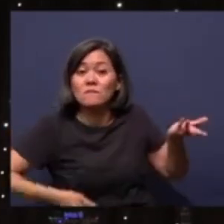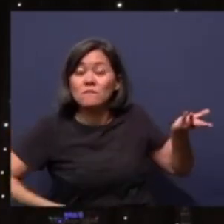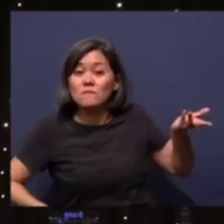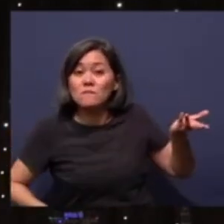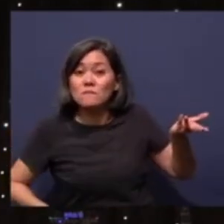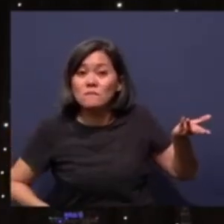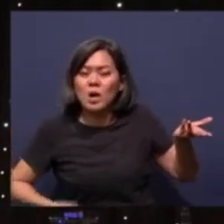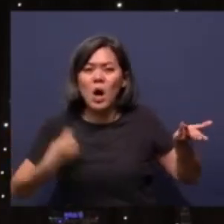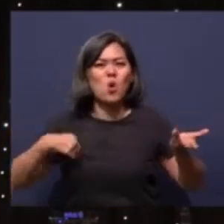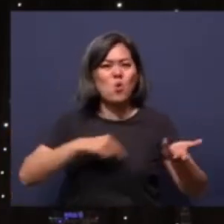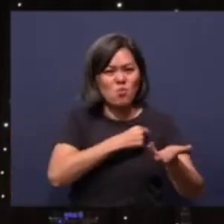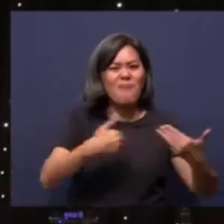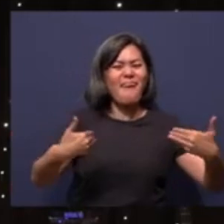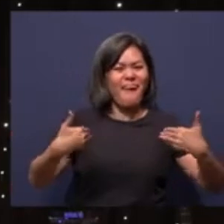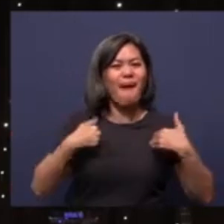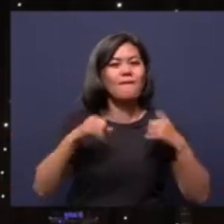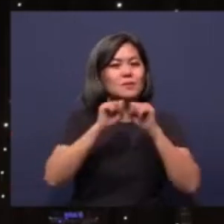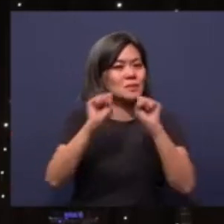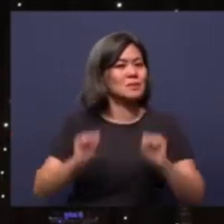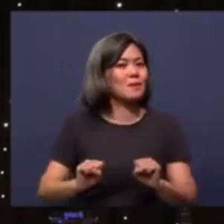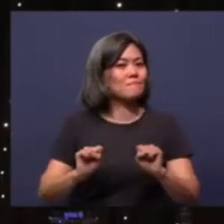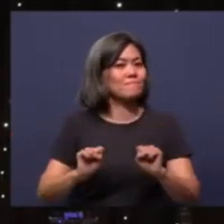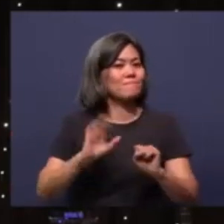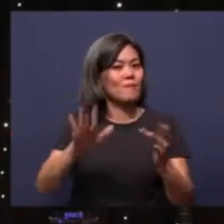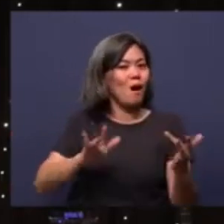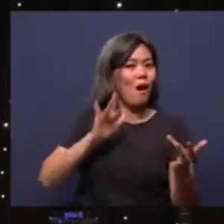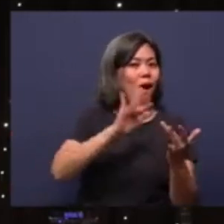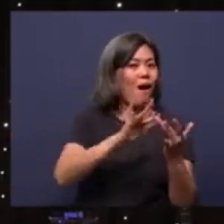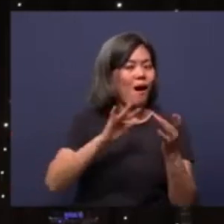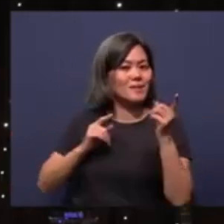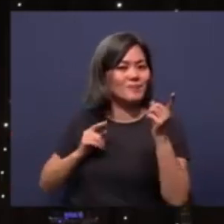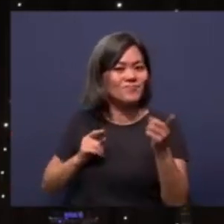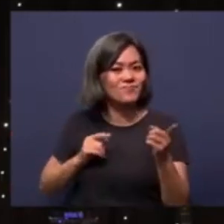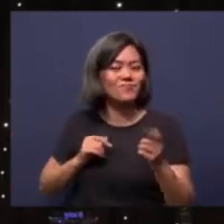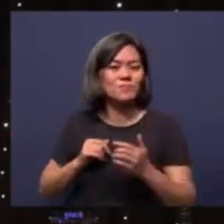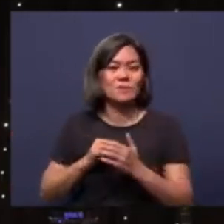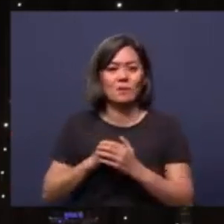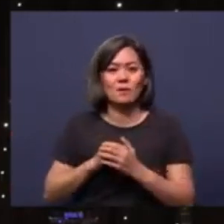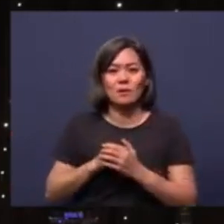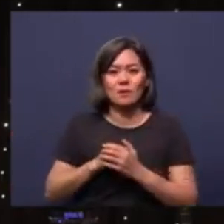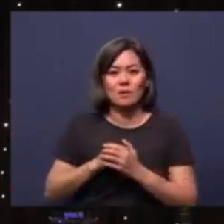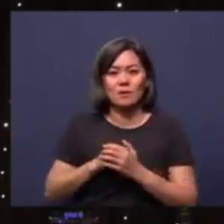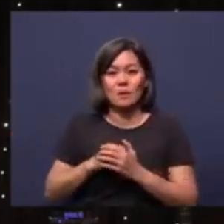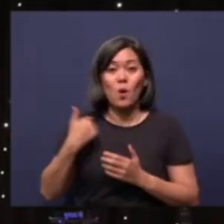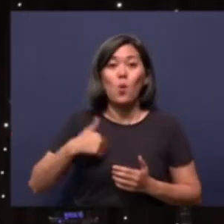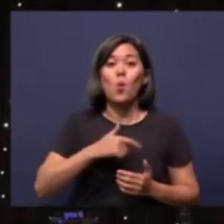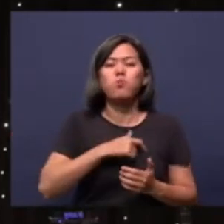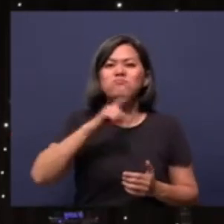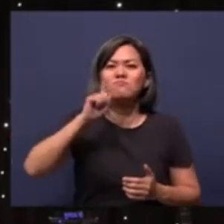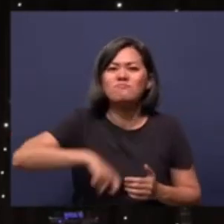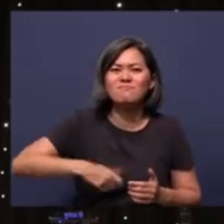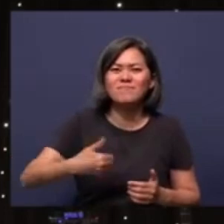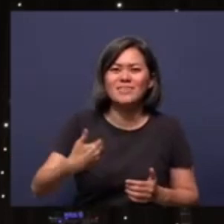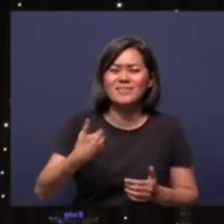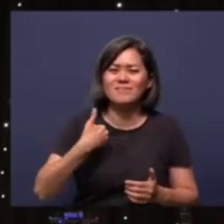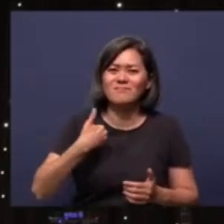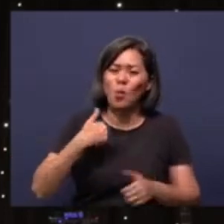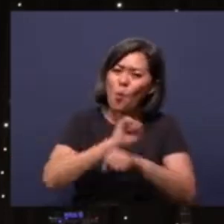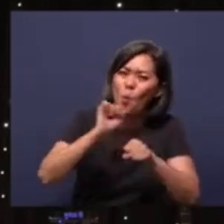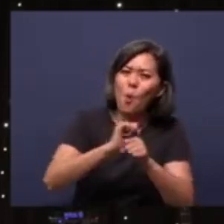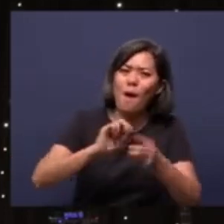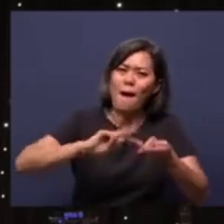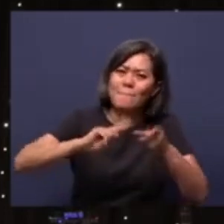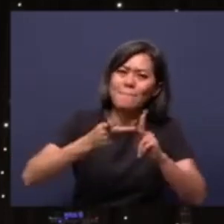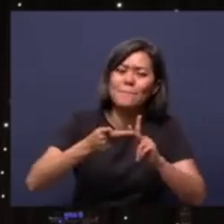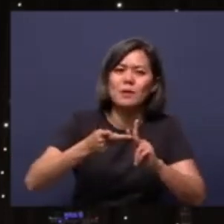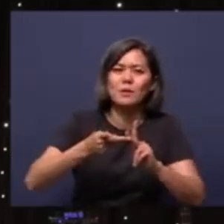So, we have a system to reach out to them. So, we need to work as a partner. Batley church